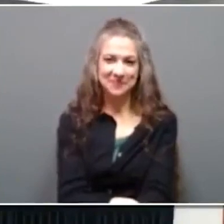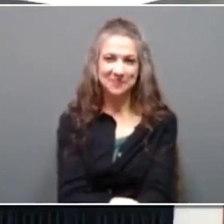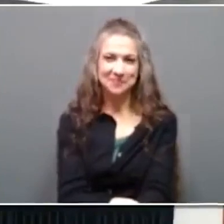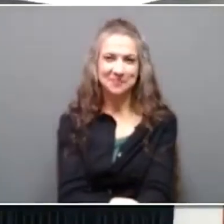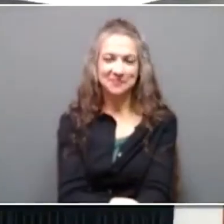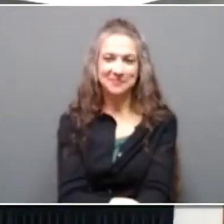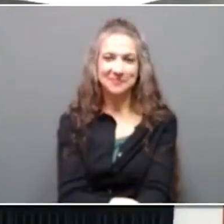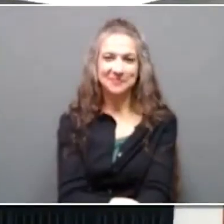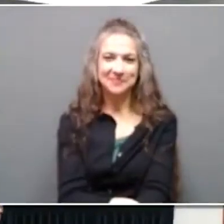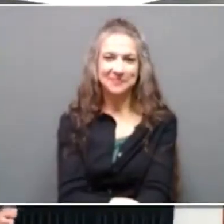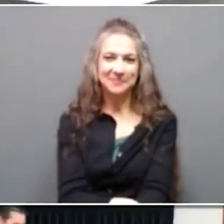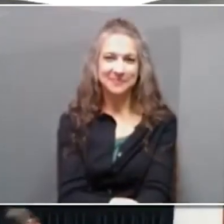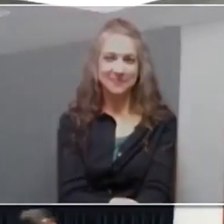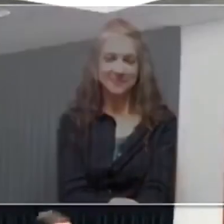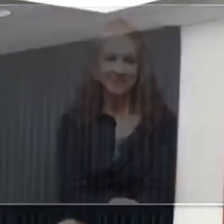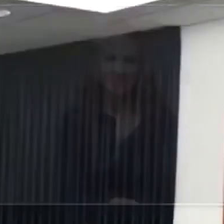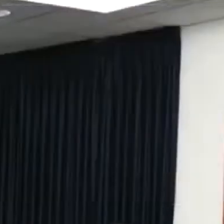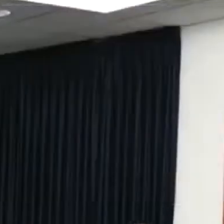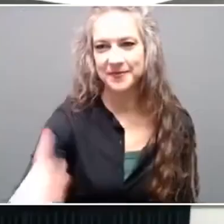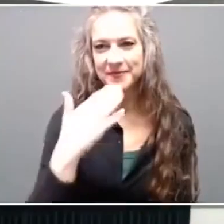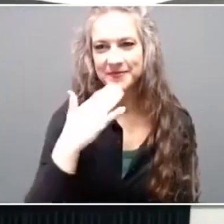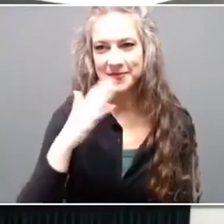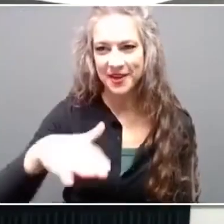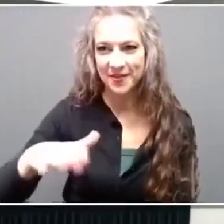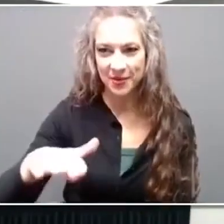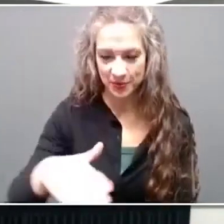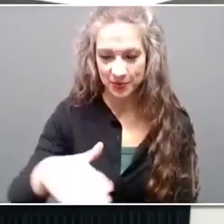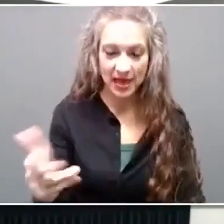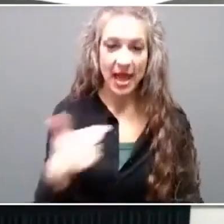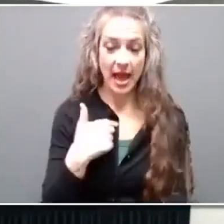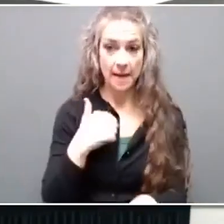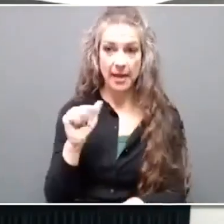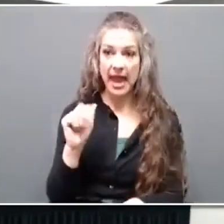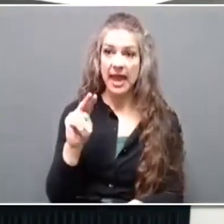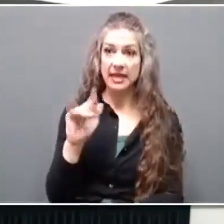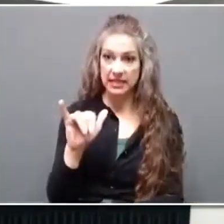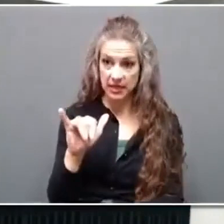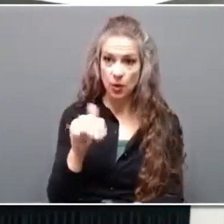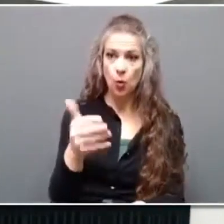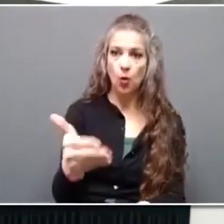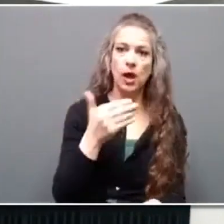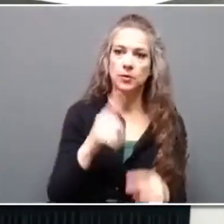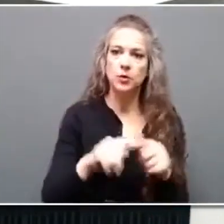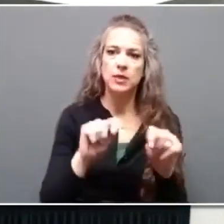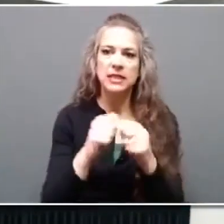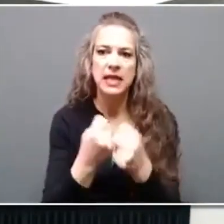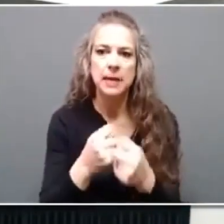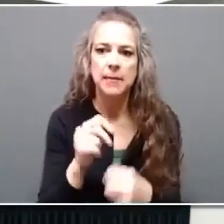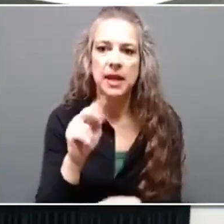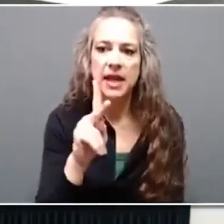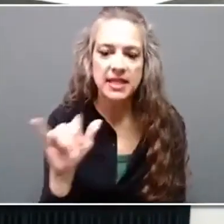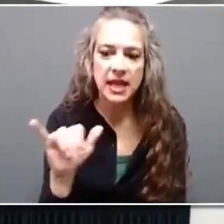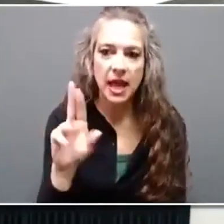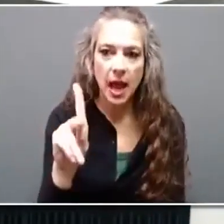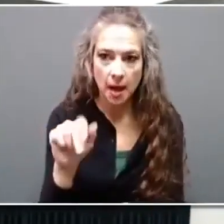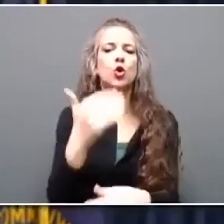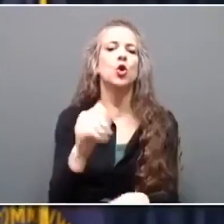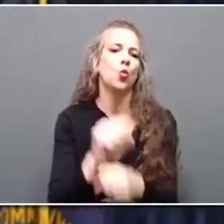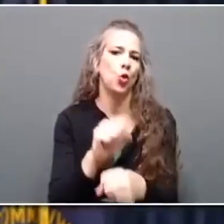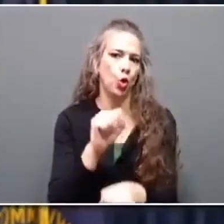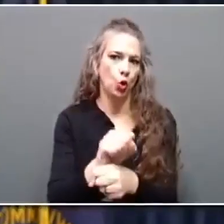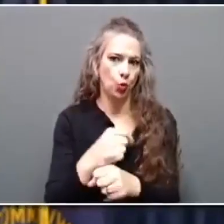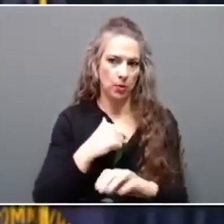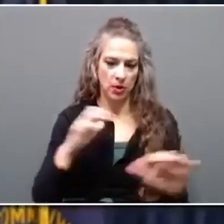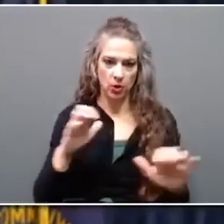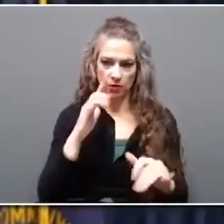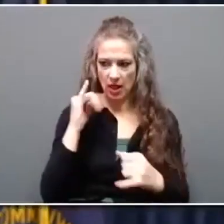No, I'm good. Oh, you're sure? You know, Team Kentucky Update. have got a lot of good news today, and we'll start